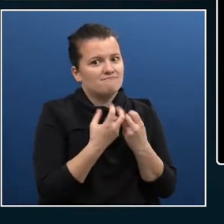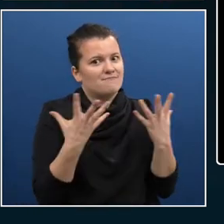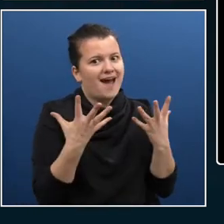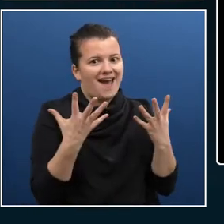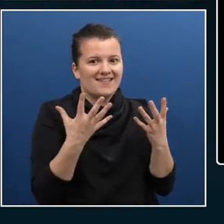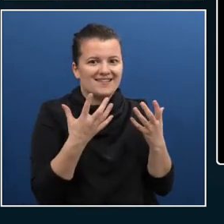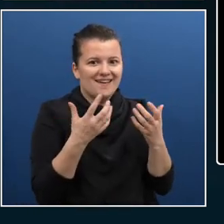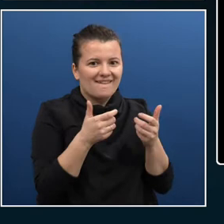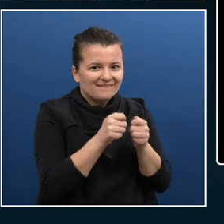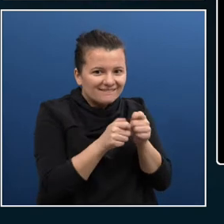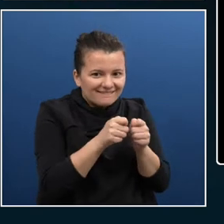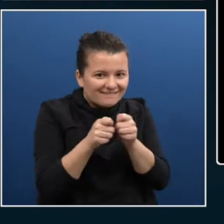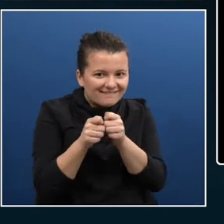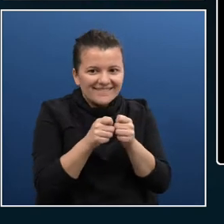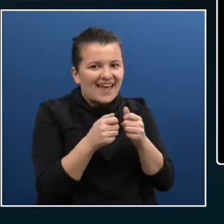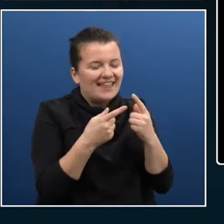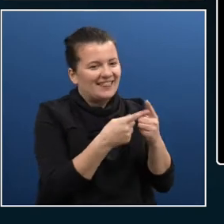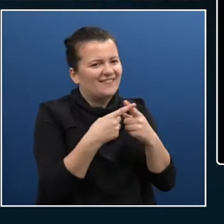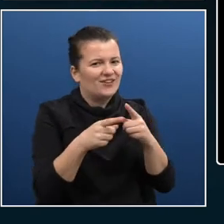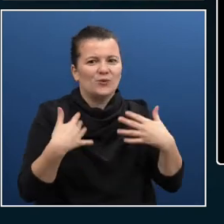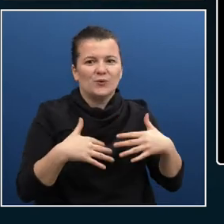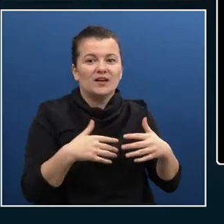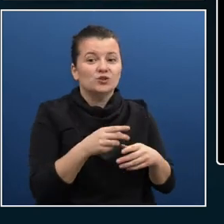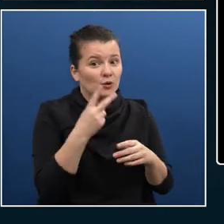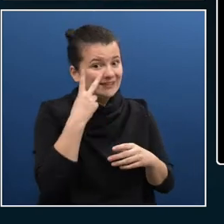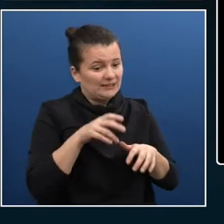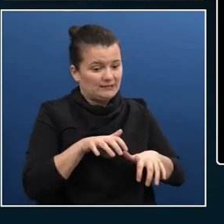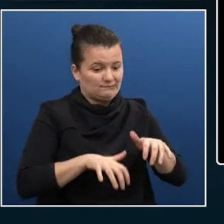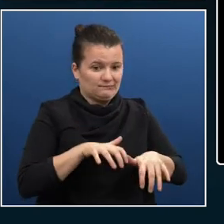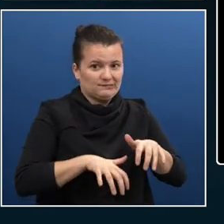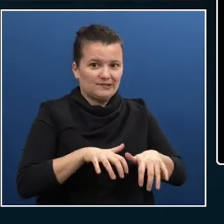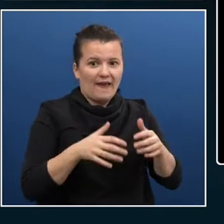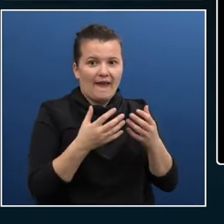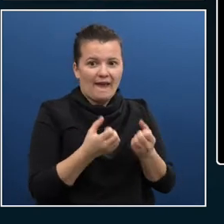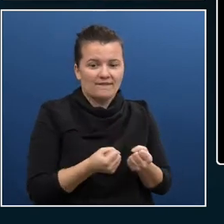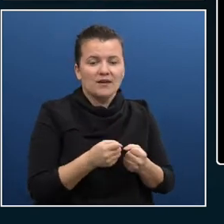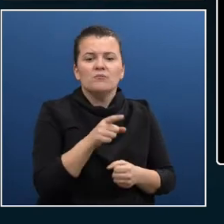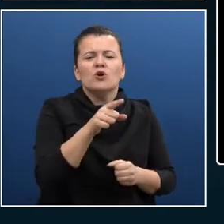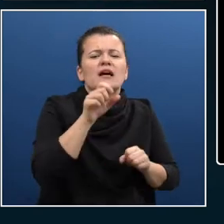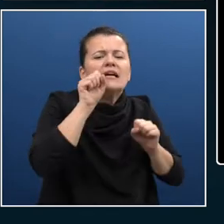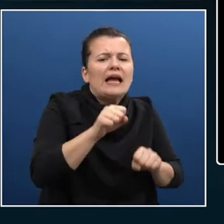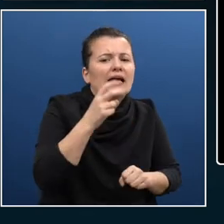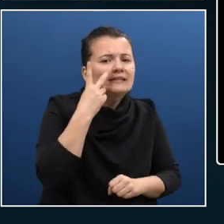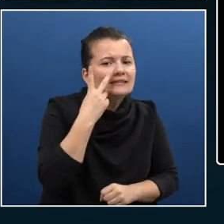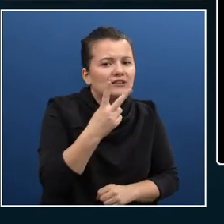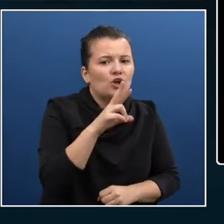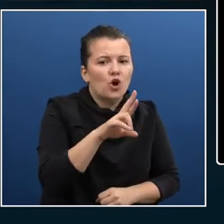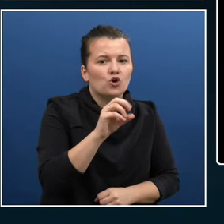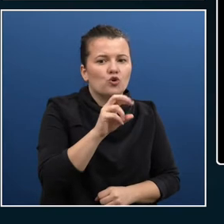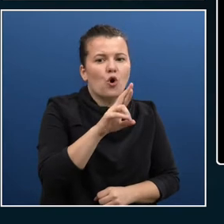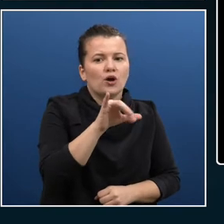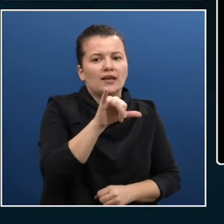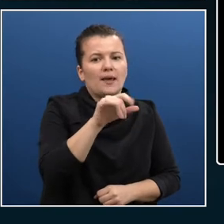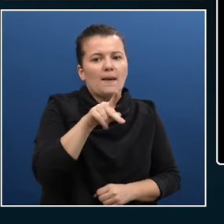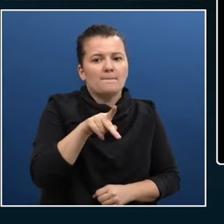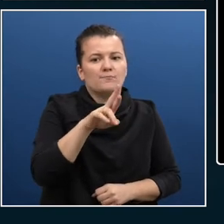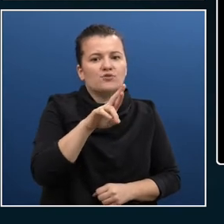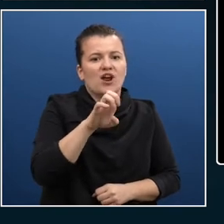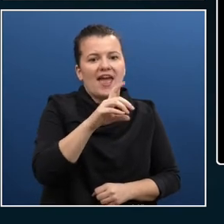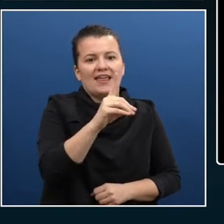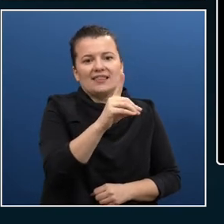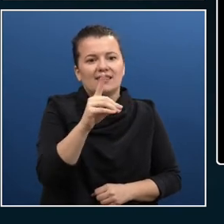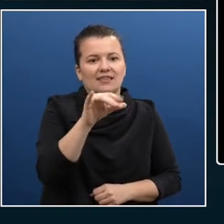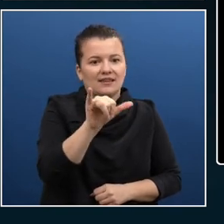midlife crisis car coming up. And so you can follow me at at Rory pretty I try to do some means I try to do